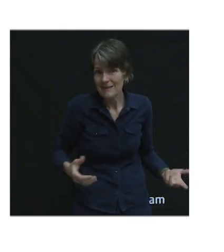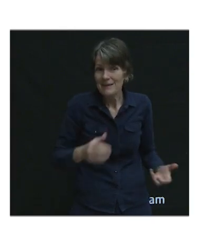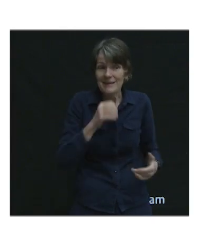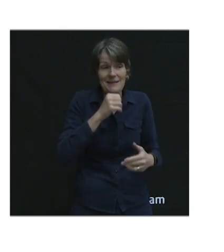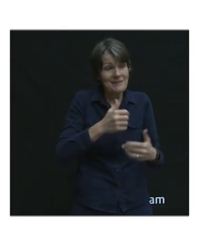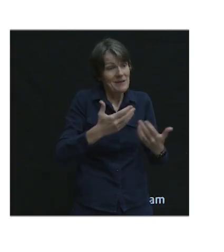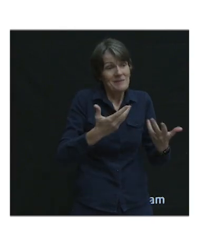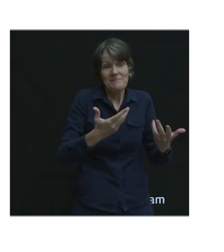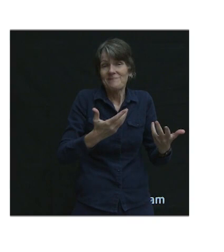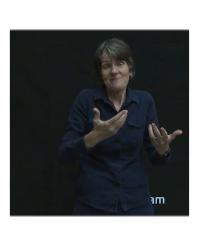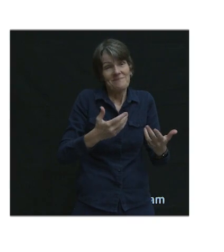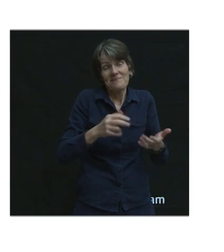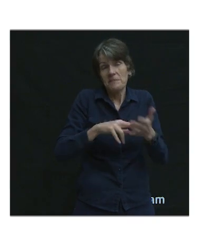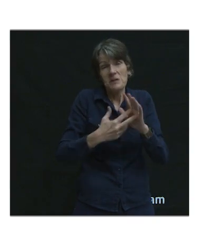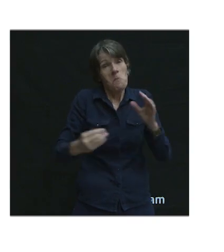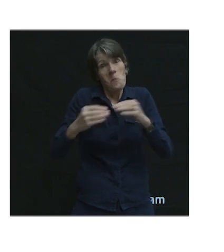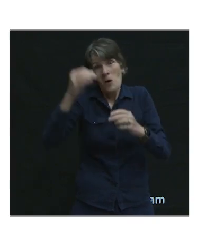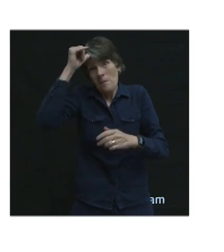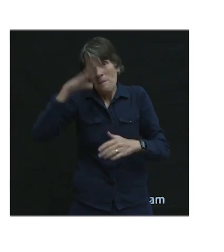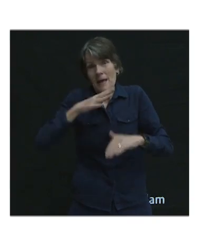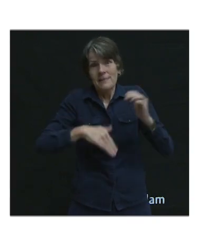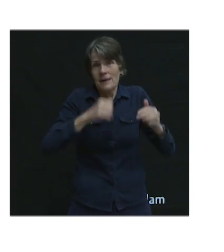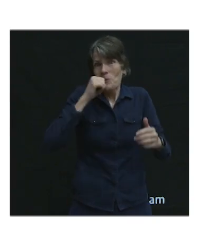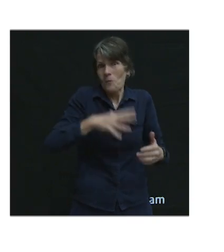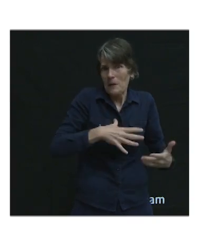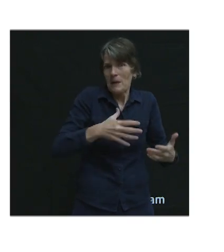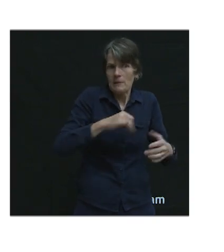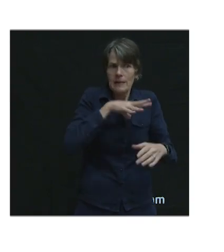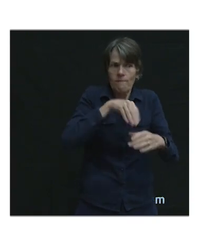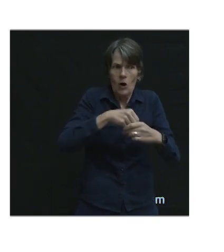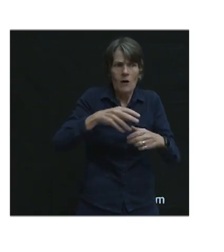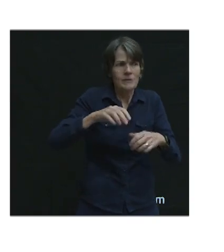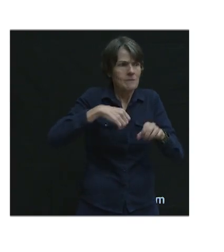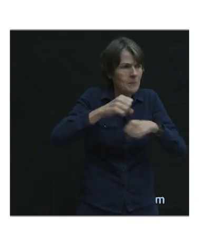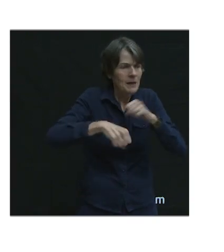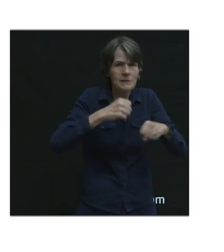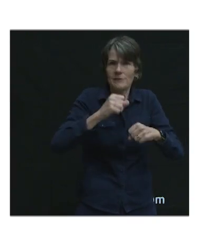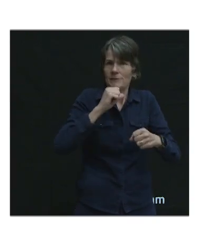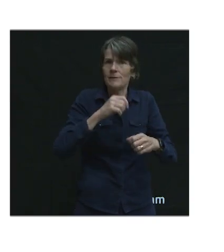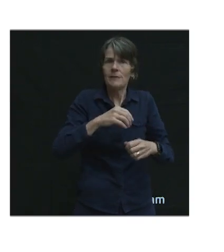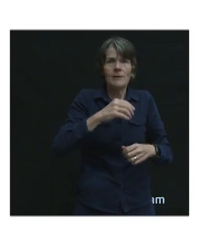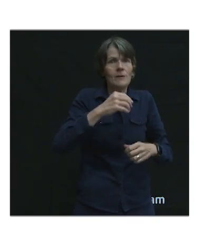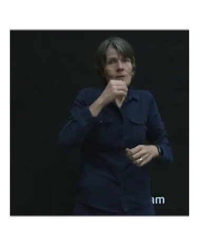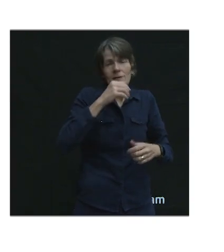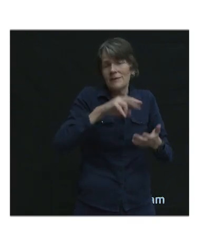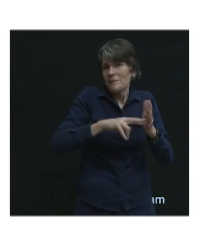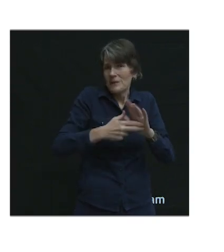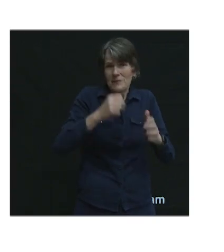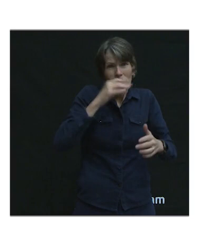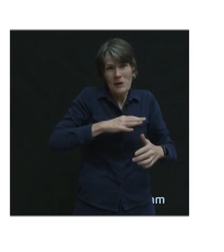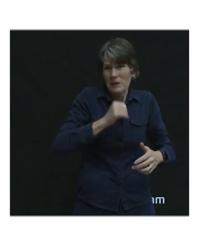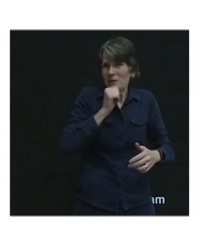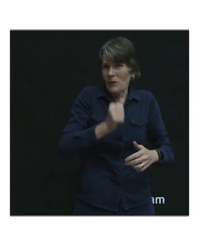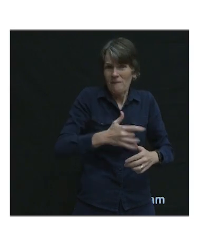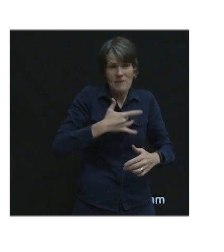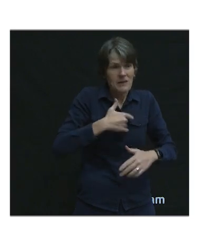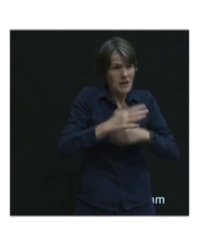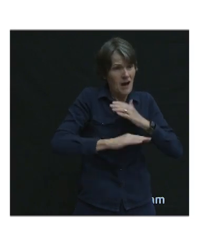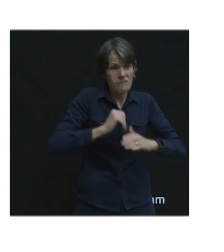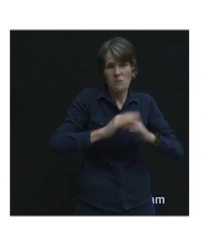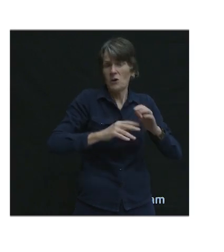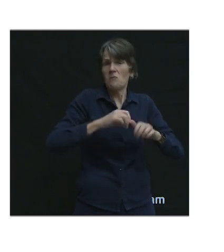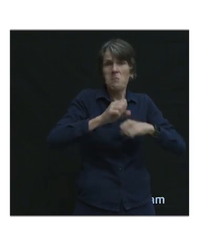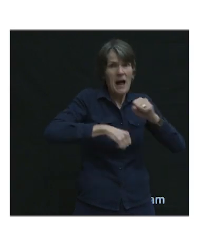So this is obviously telling you that there's people who are not invited to make these kinds of trips. They don't feel comfortable making these kinds of trips. And until we see